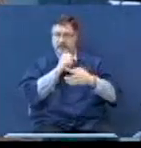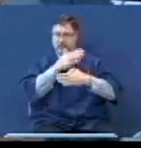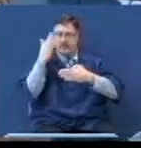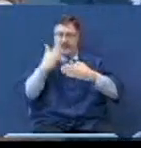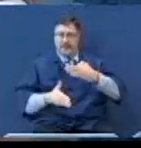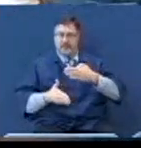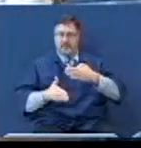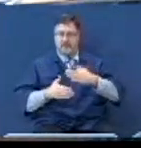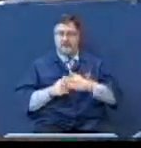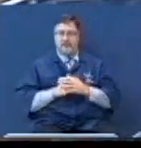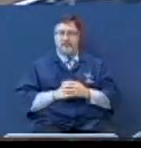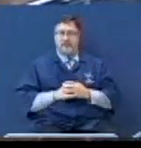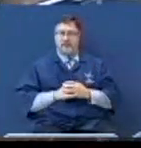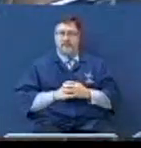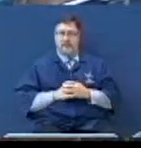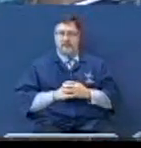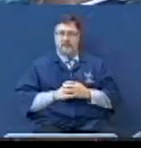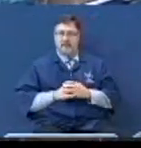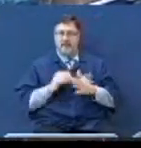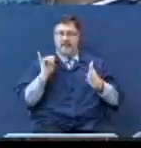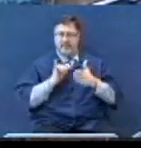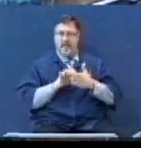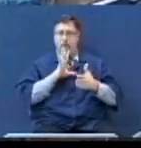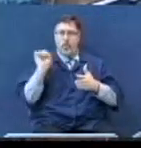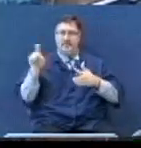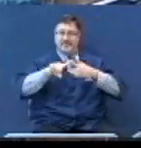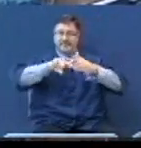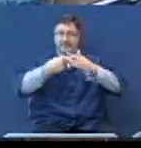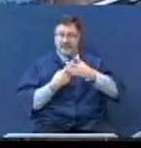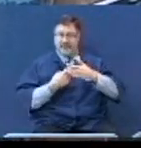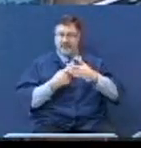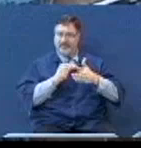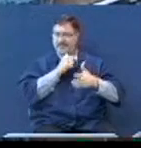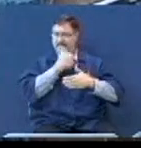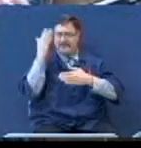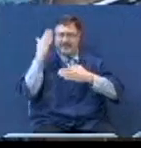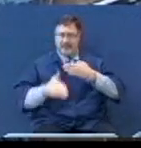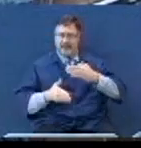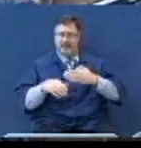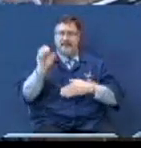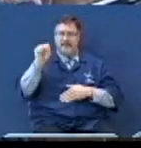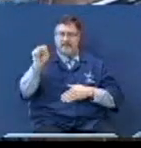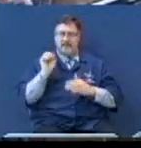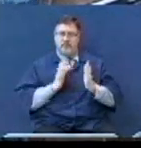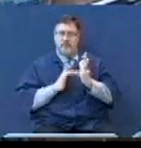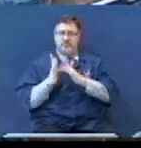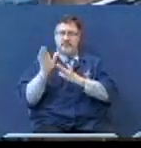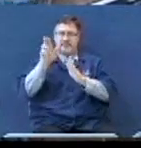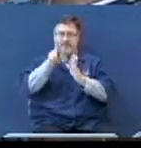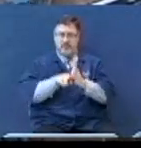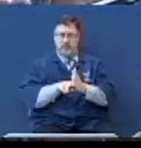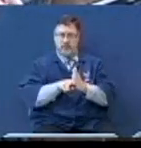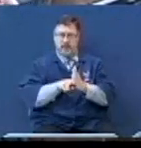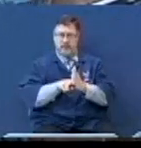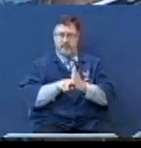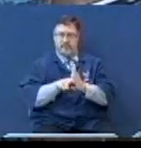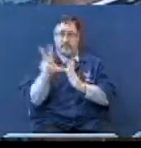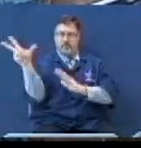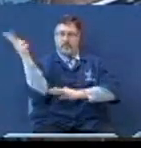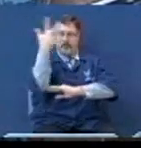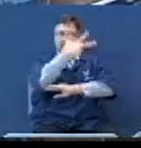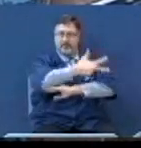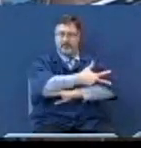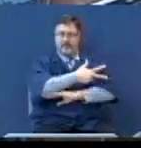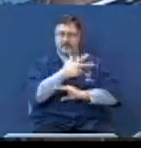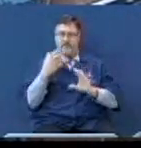somebody that was the beginning was not the end yes they put him in a grave and they put him there three days